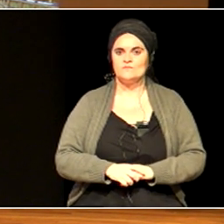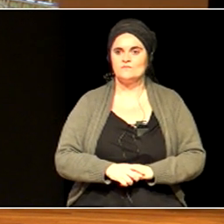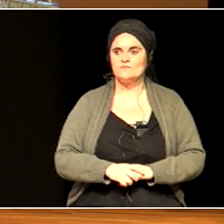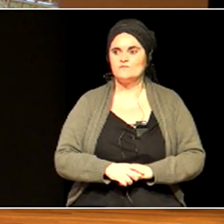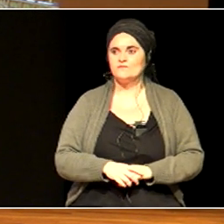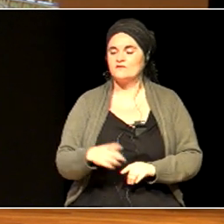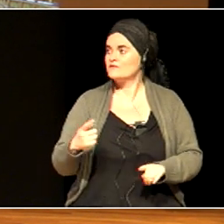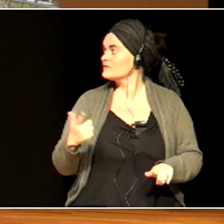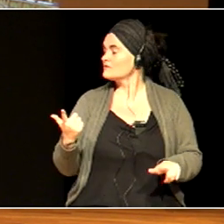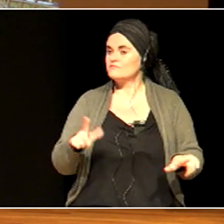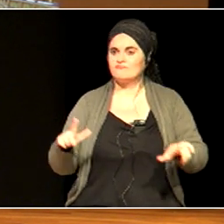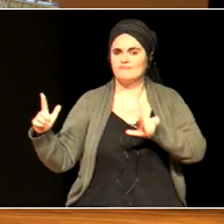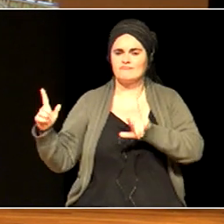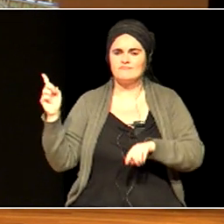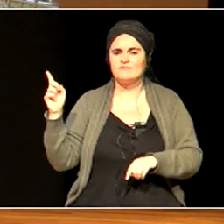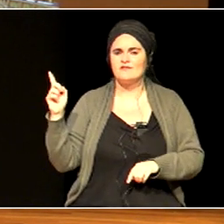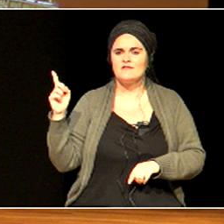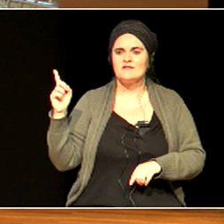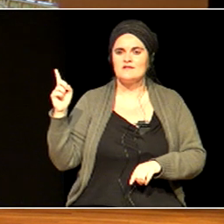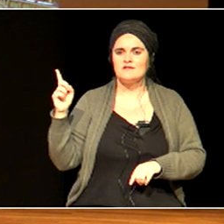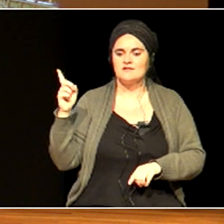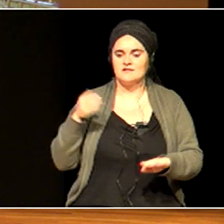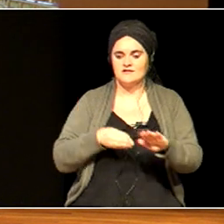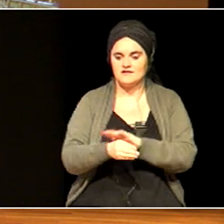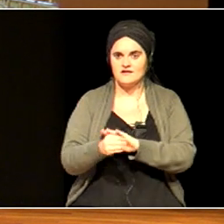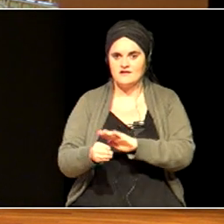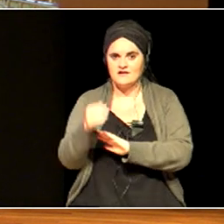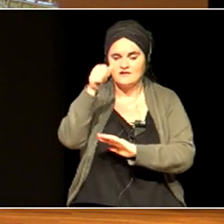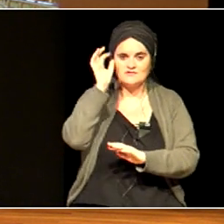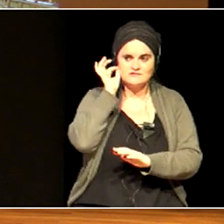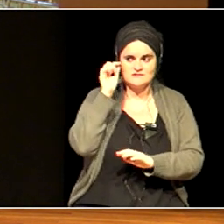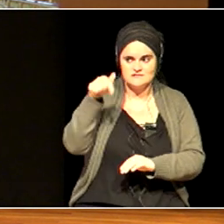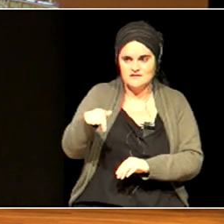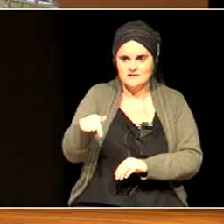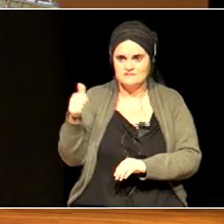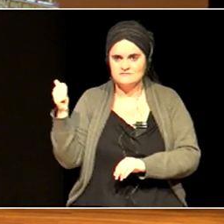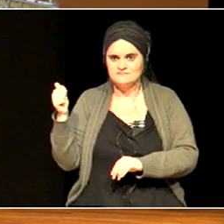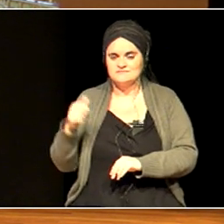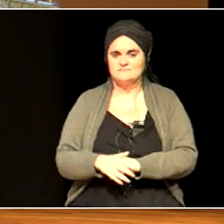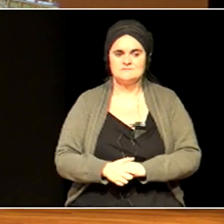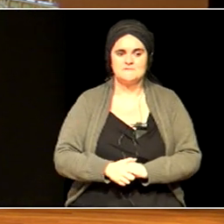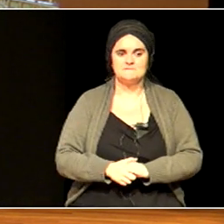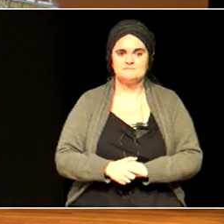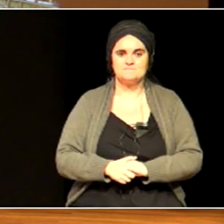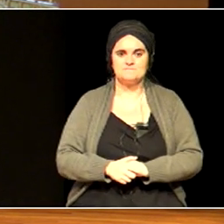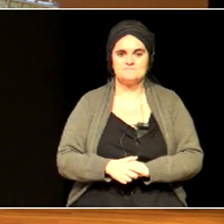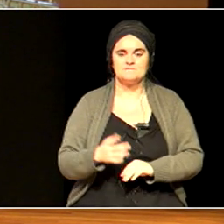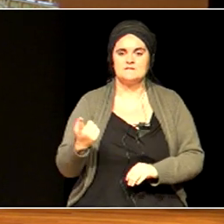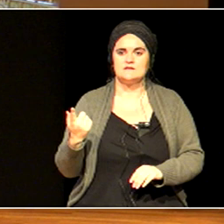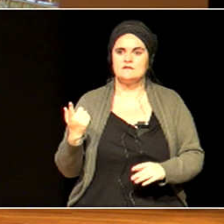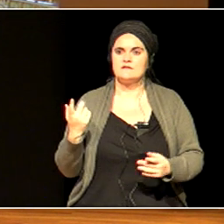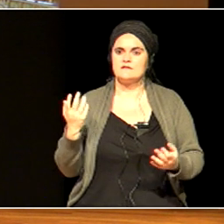children here. And we have to decide what is the web we will weave